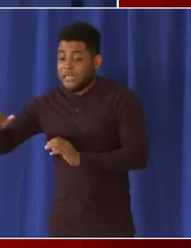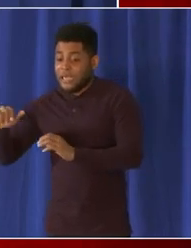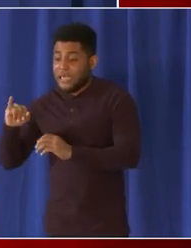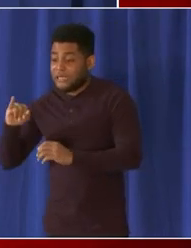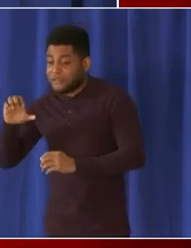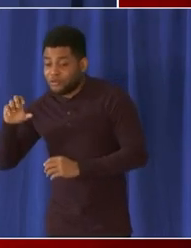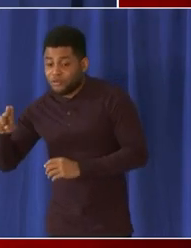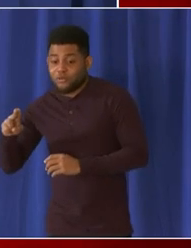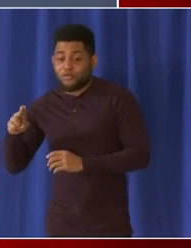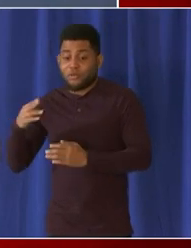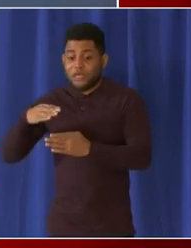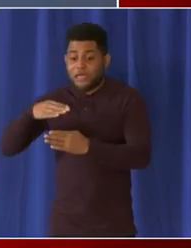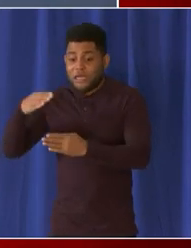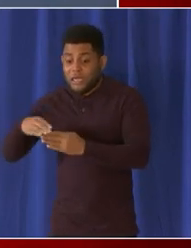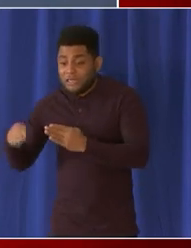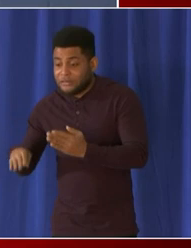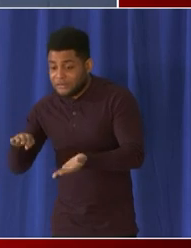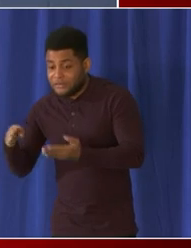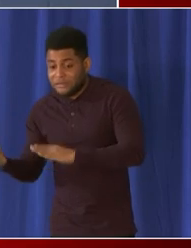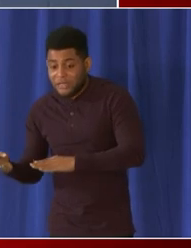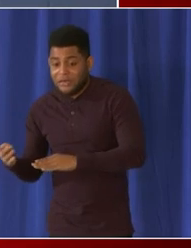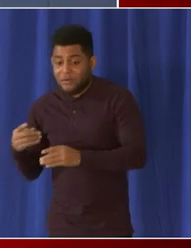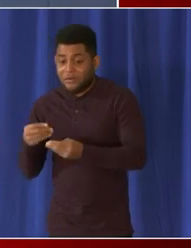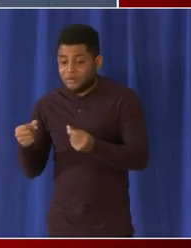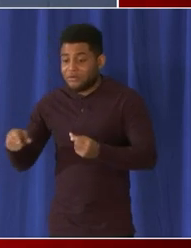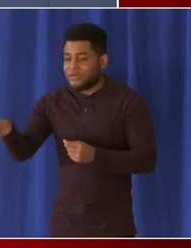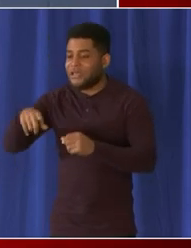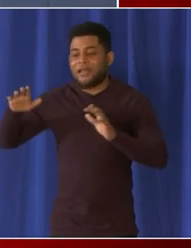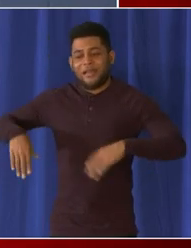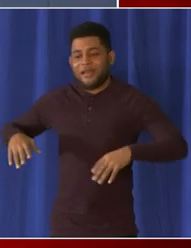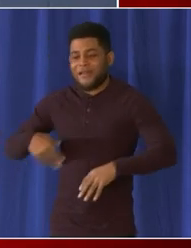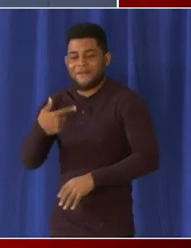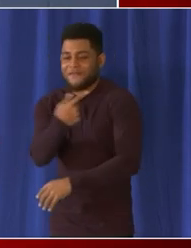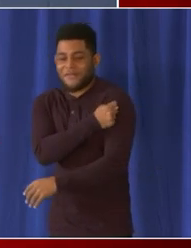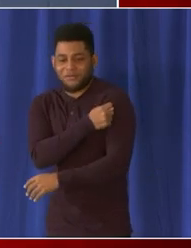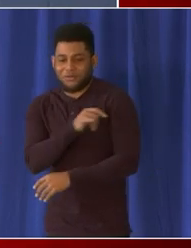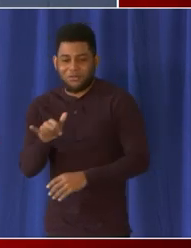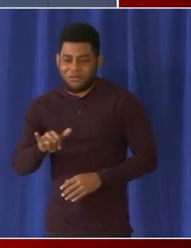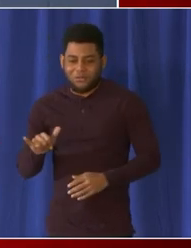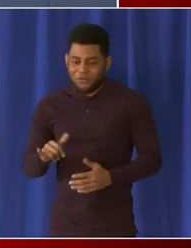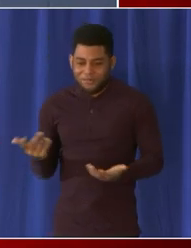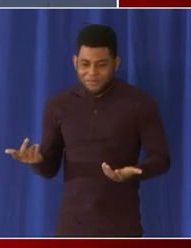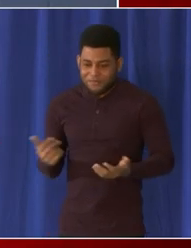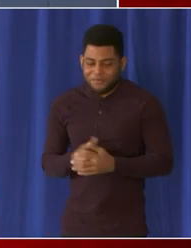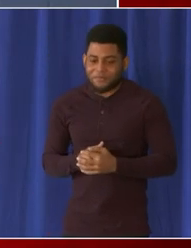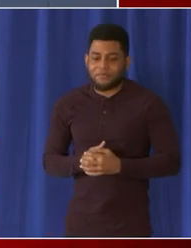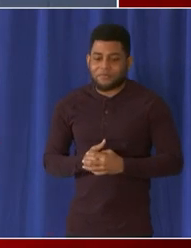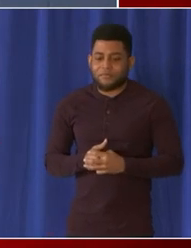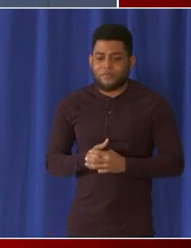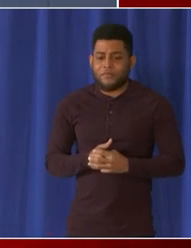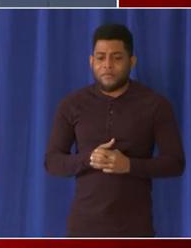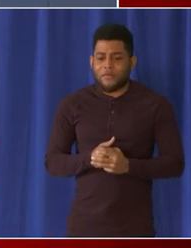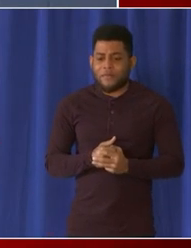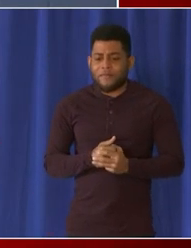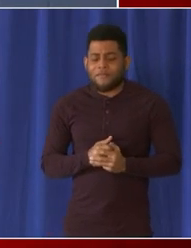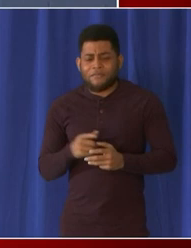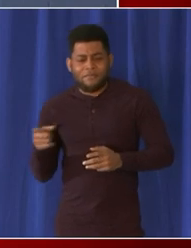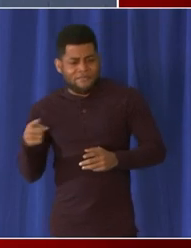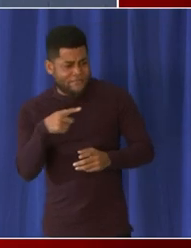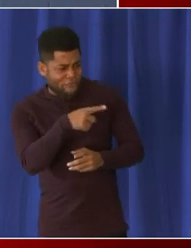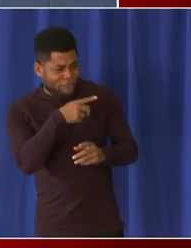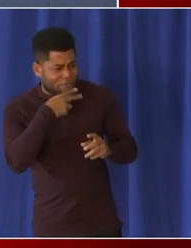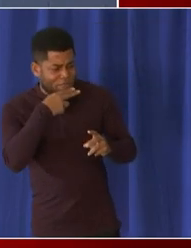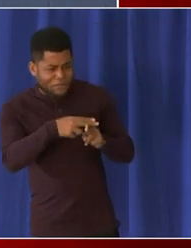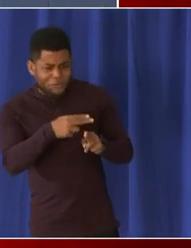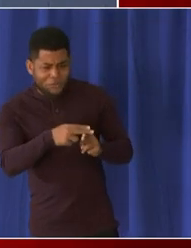yes sir a question about the uh new test to return uh program i guess just looking